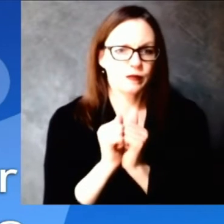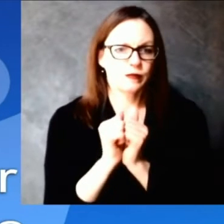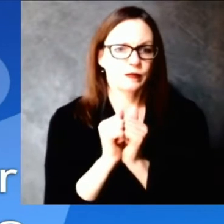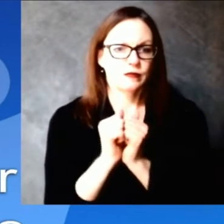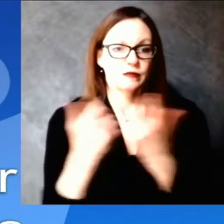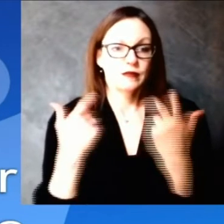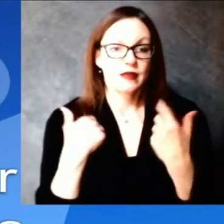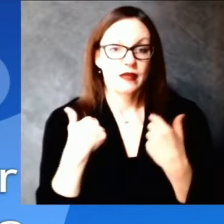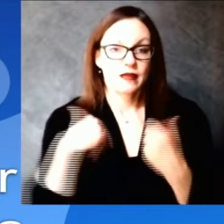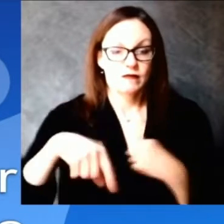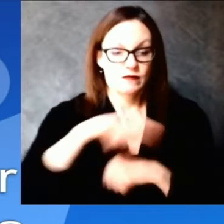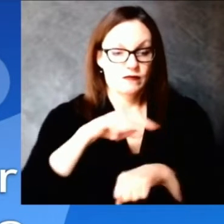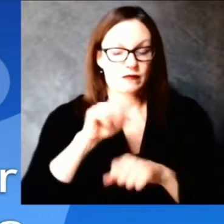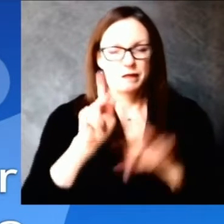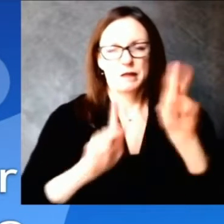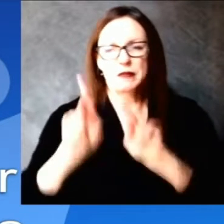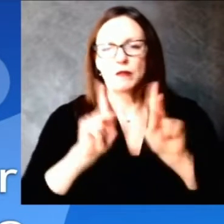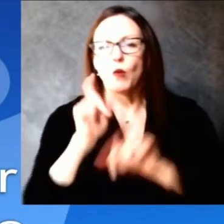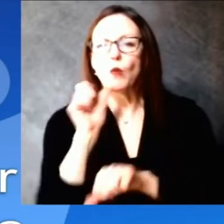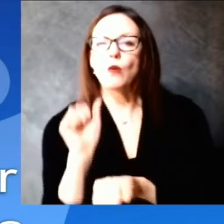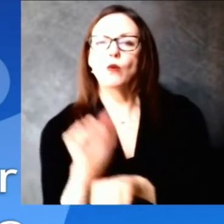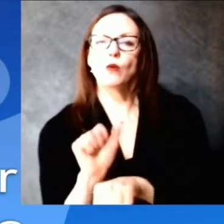have we been to not thank you